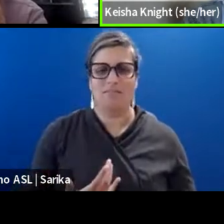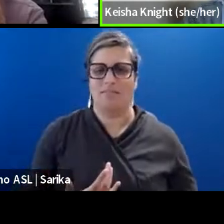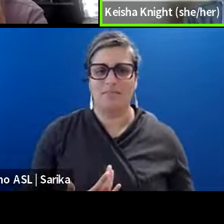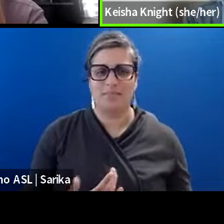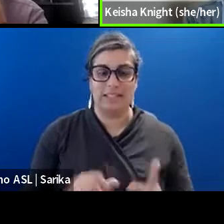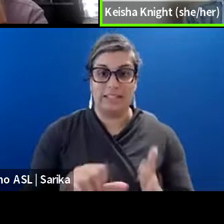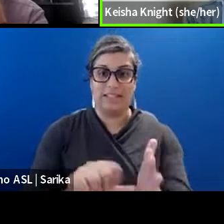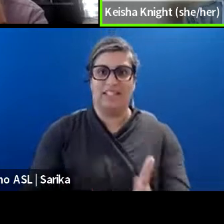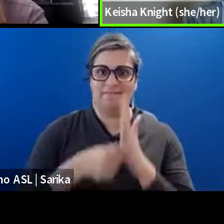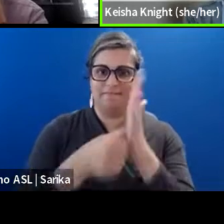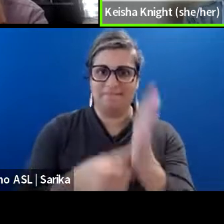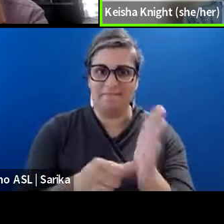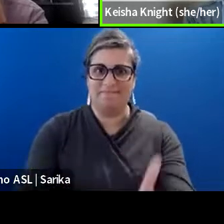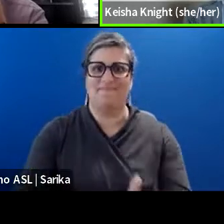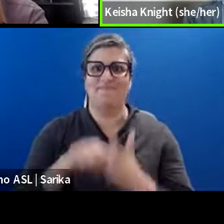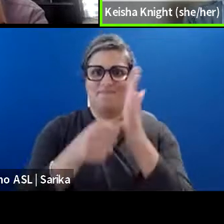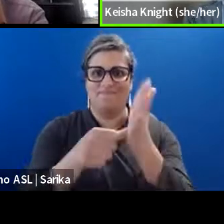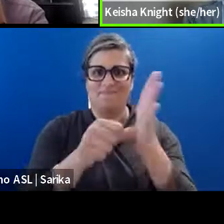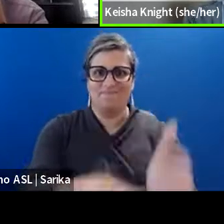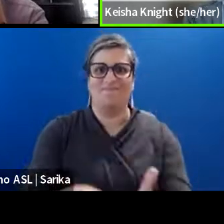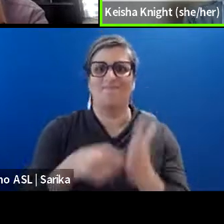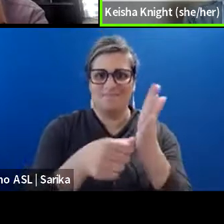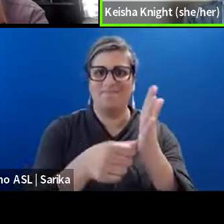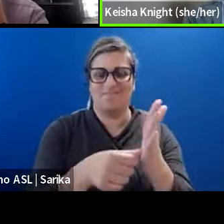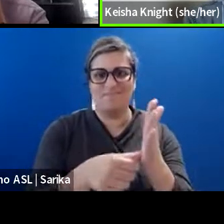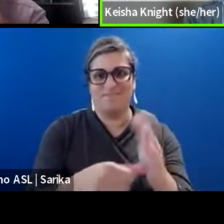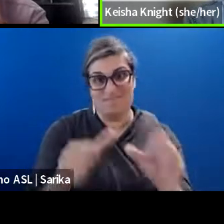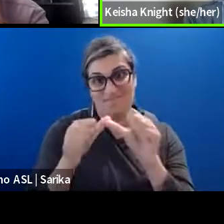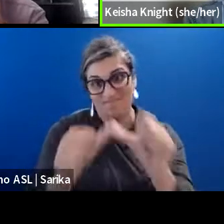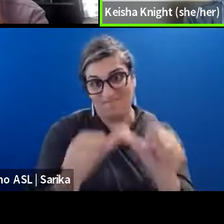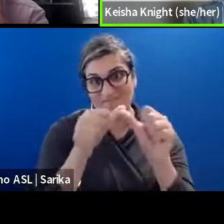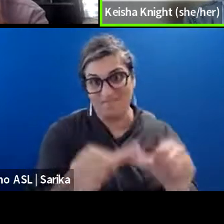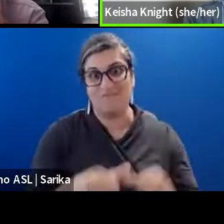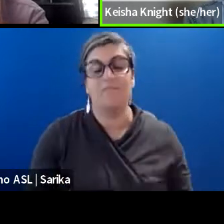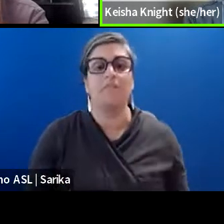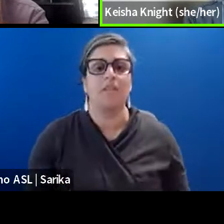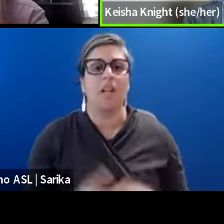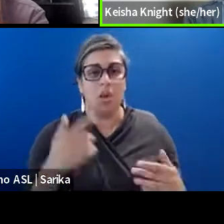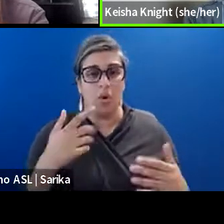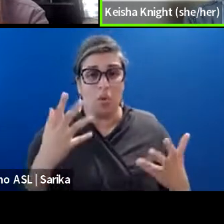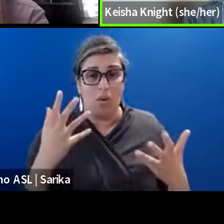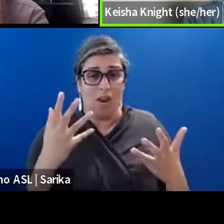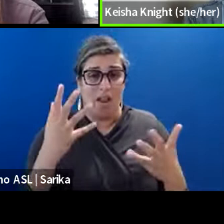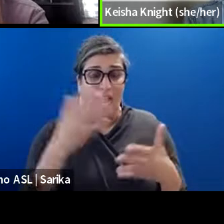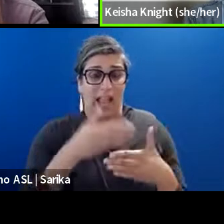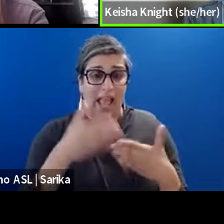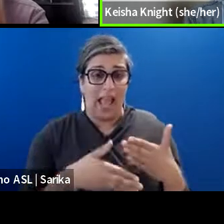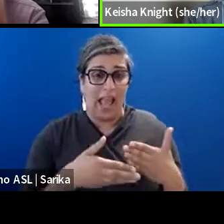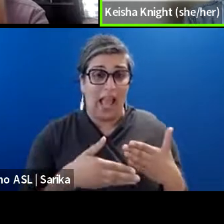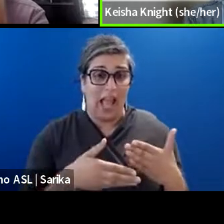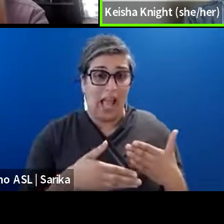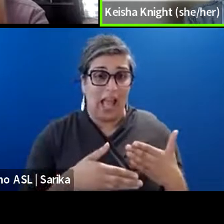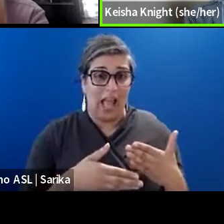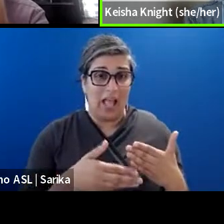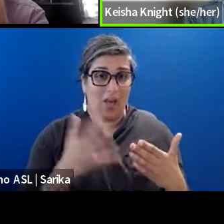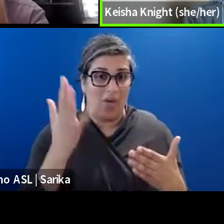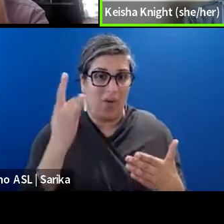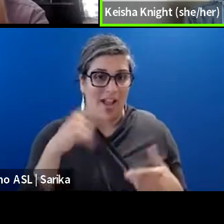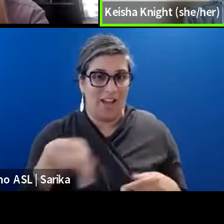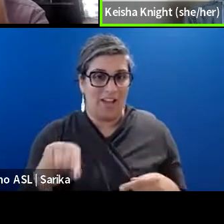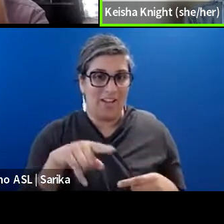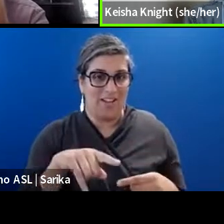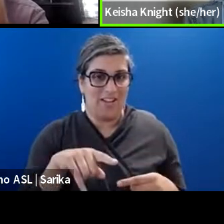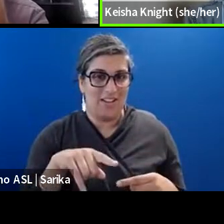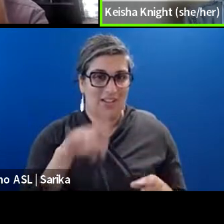underline that as many times as possible. And I guess maybe, um, do we want to end with, uh, you know, why are you all so